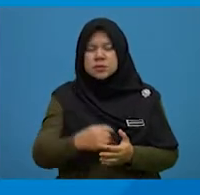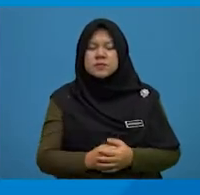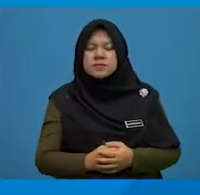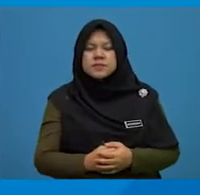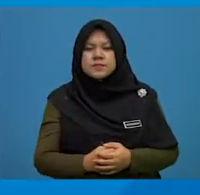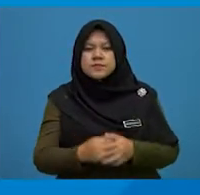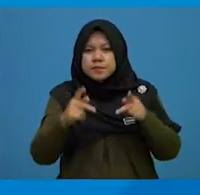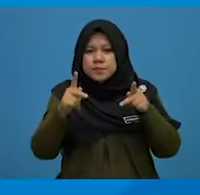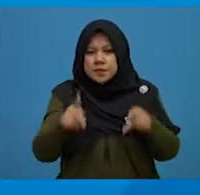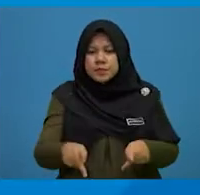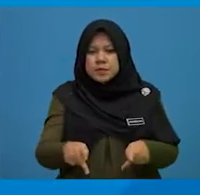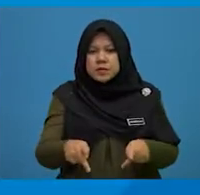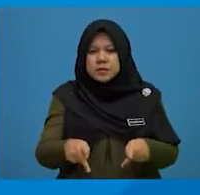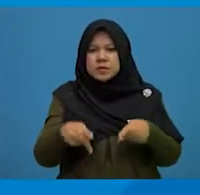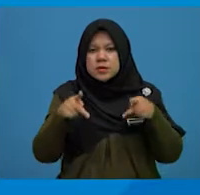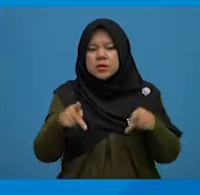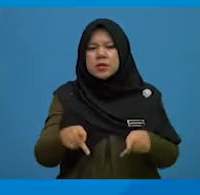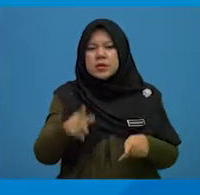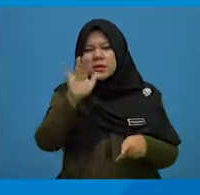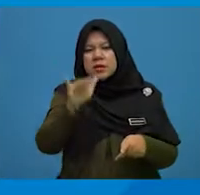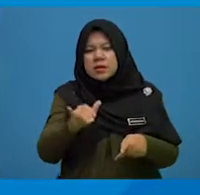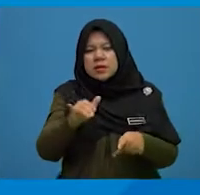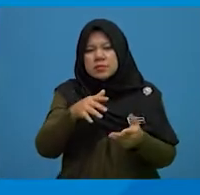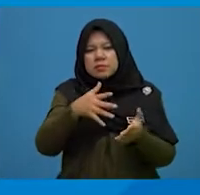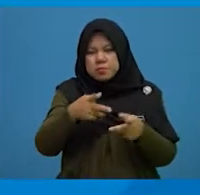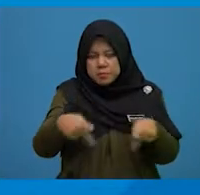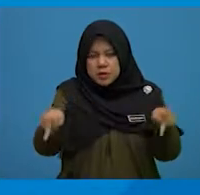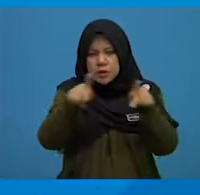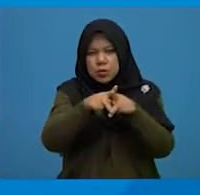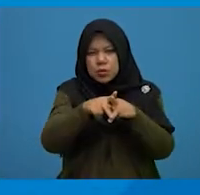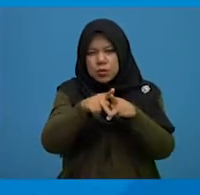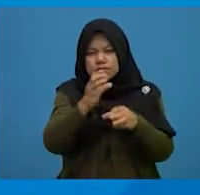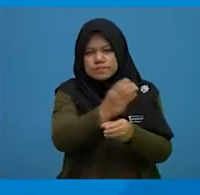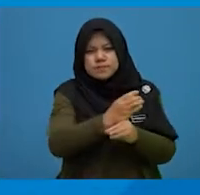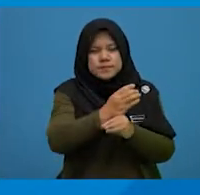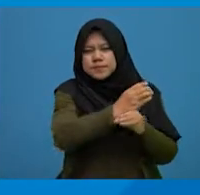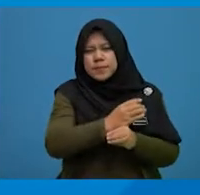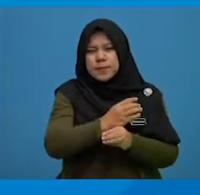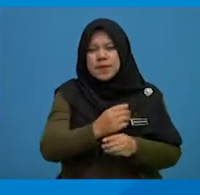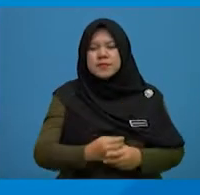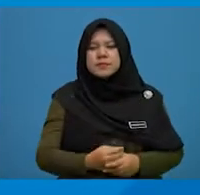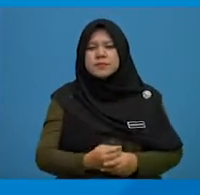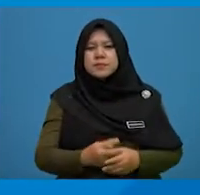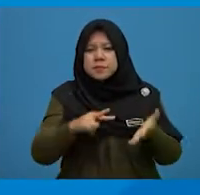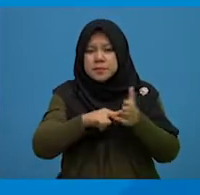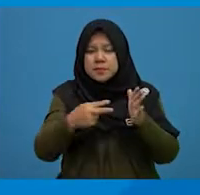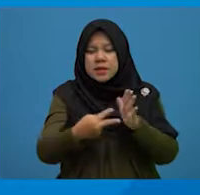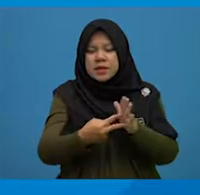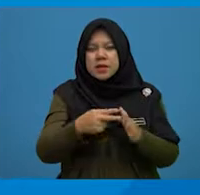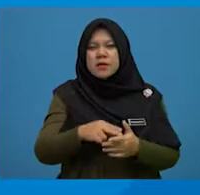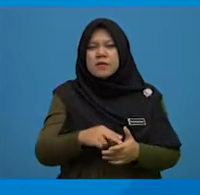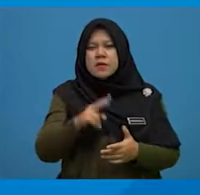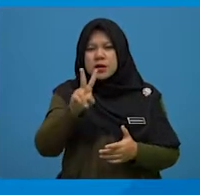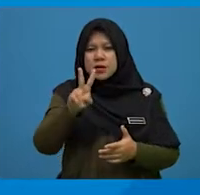People are often in need of protection. So now you know the meaning of the word